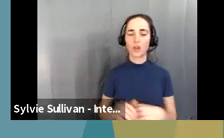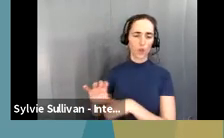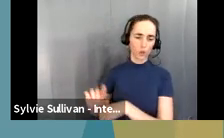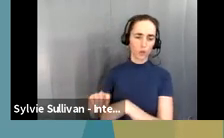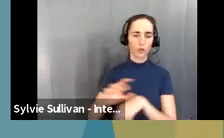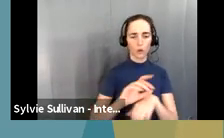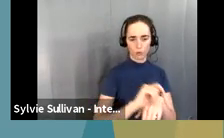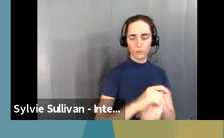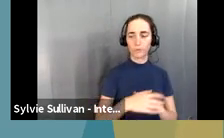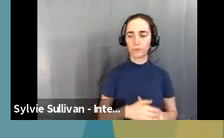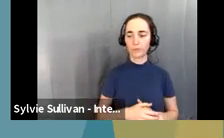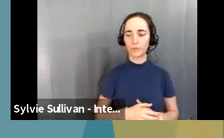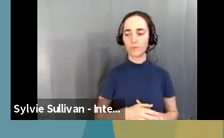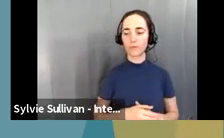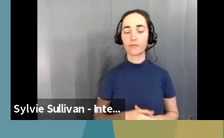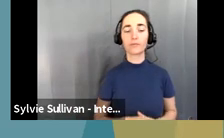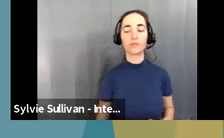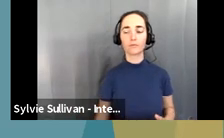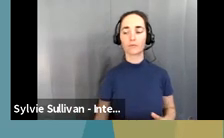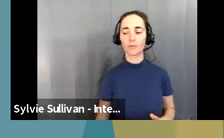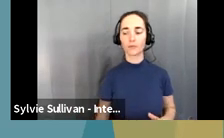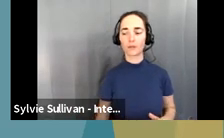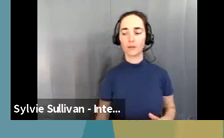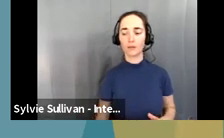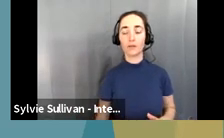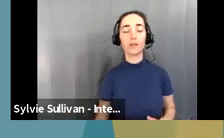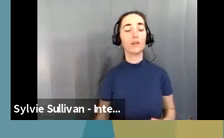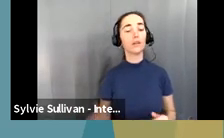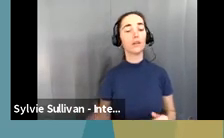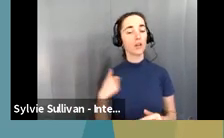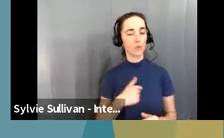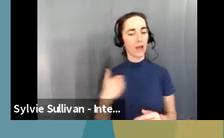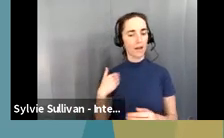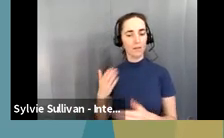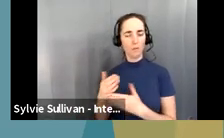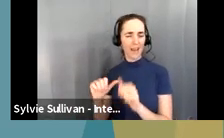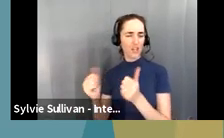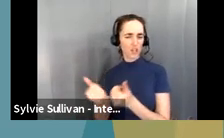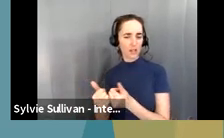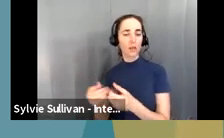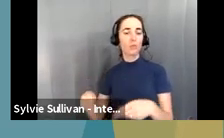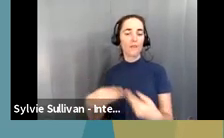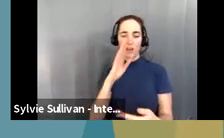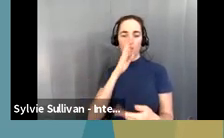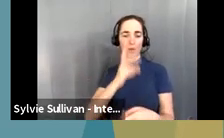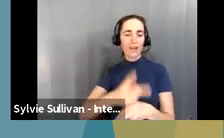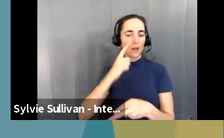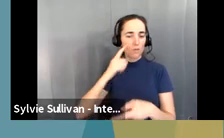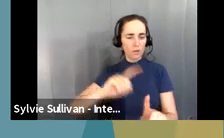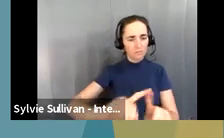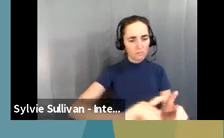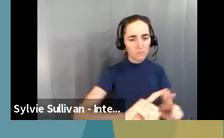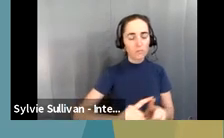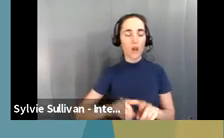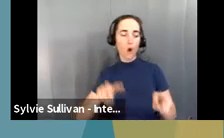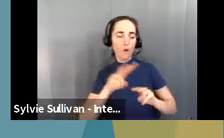of our, um, agency that delivers direct care through hospitalization, um, and they have oversight over behavioral health